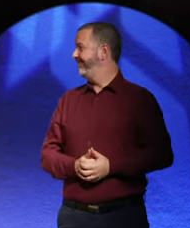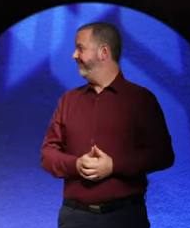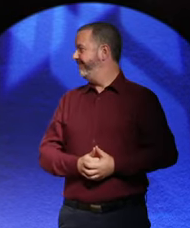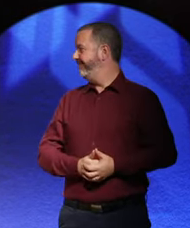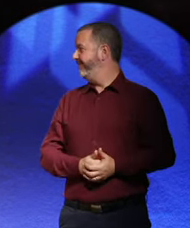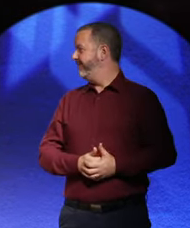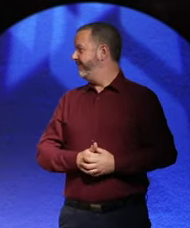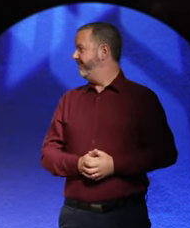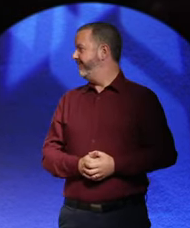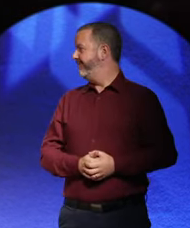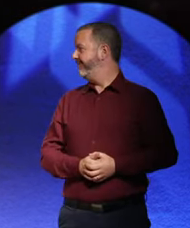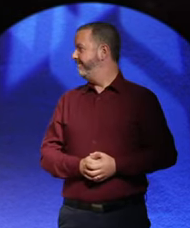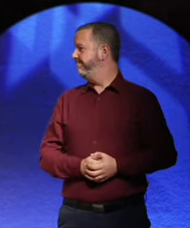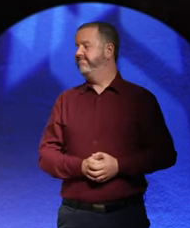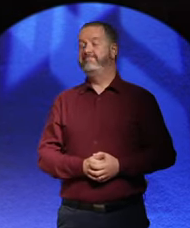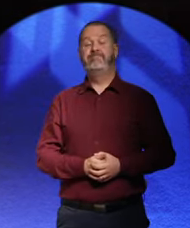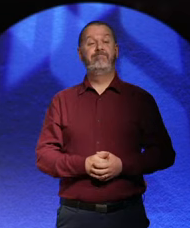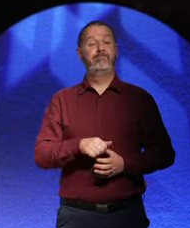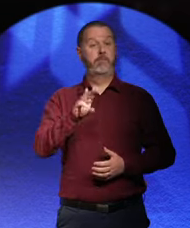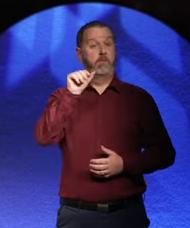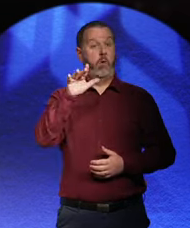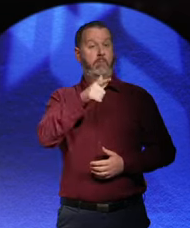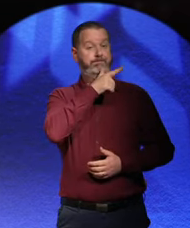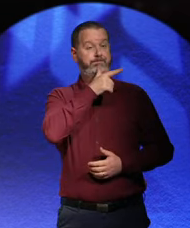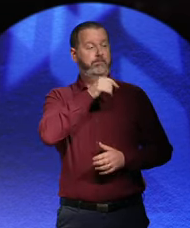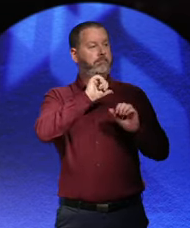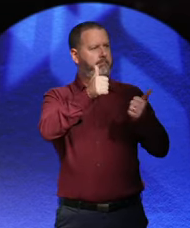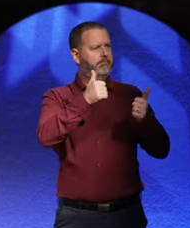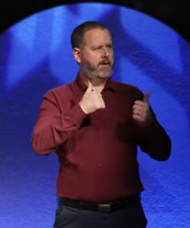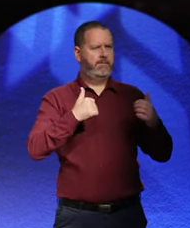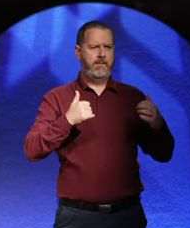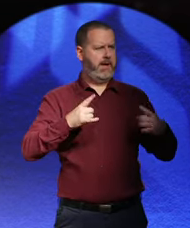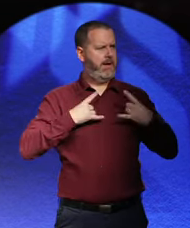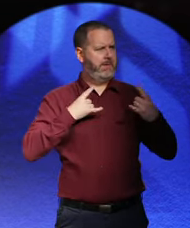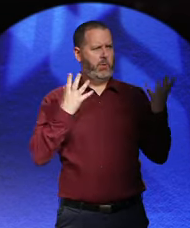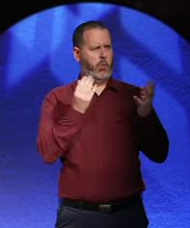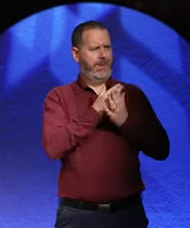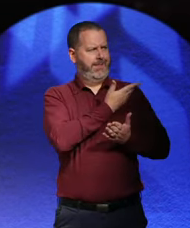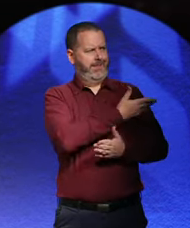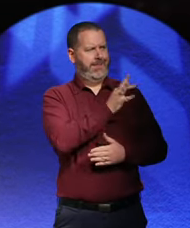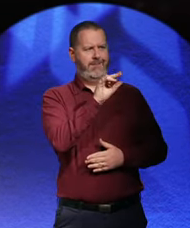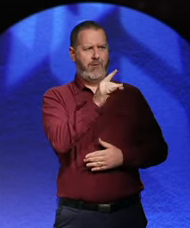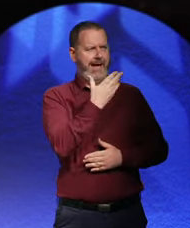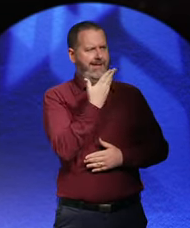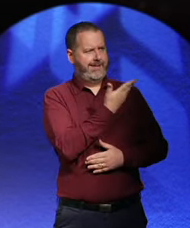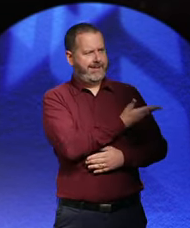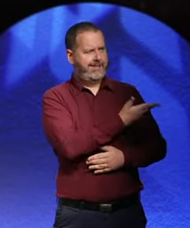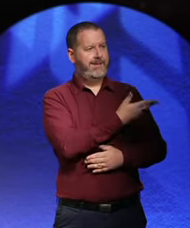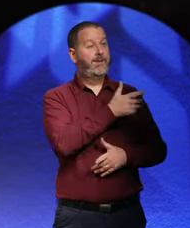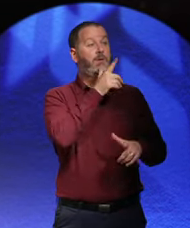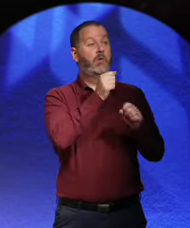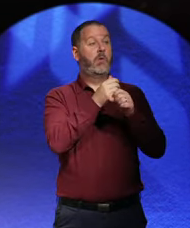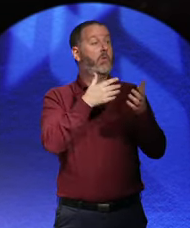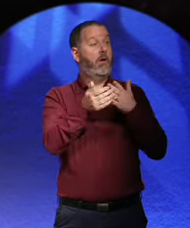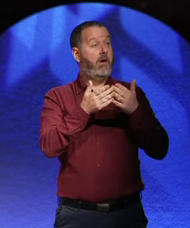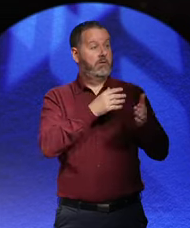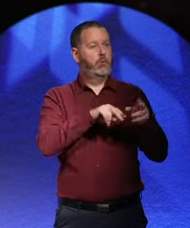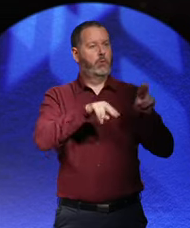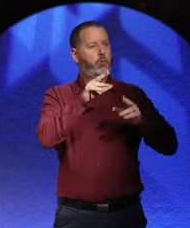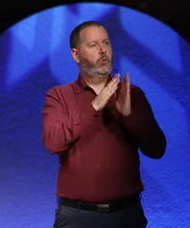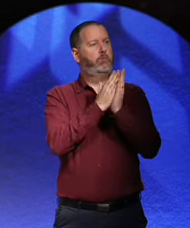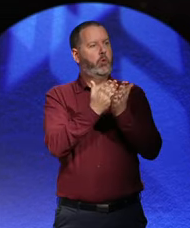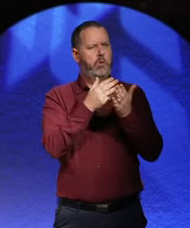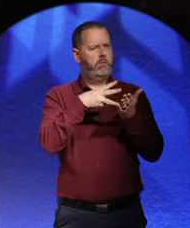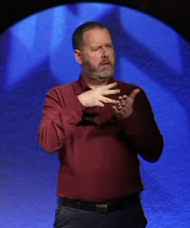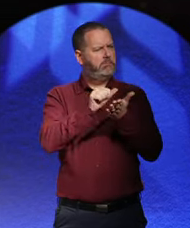I am delighted to be here with Frank McDonough to talk about his new book. When